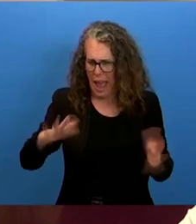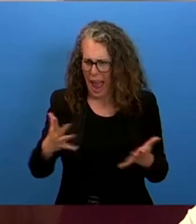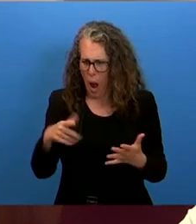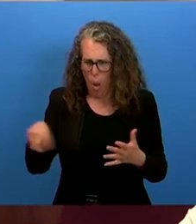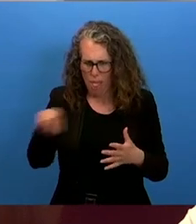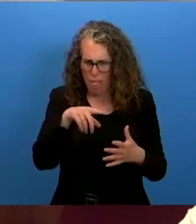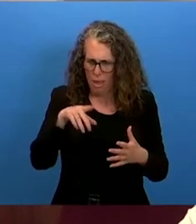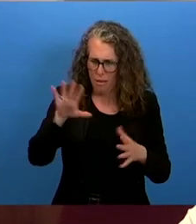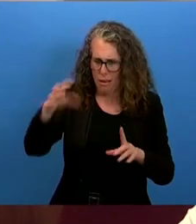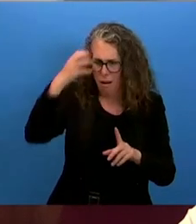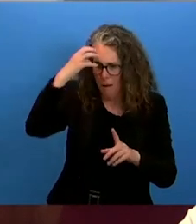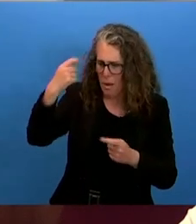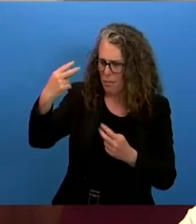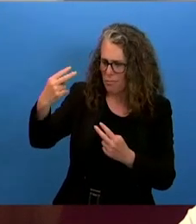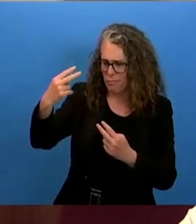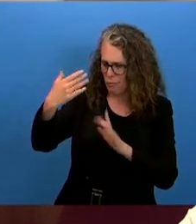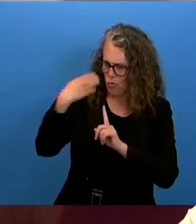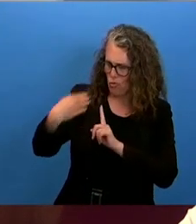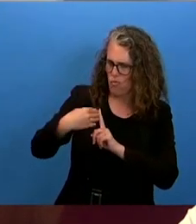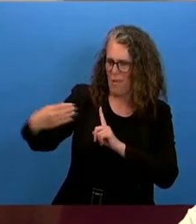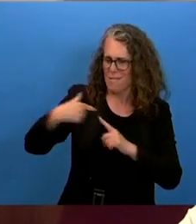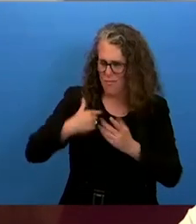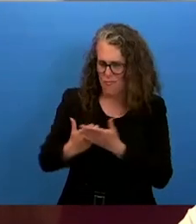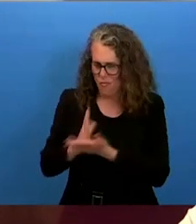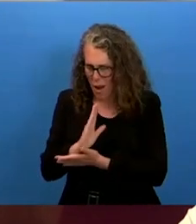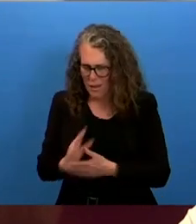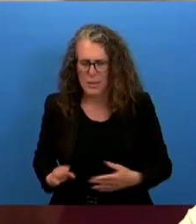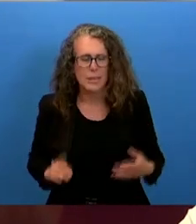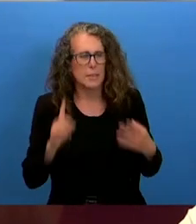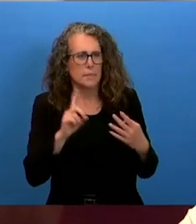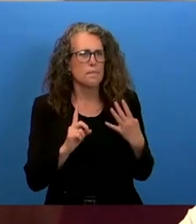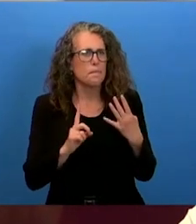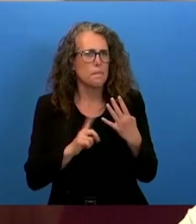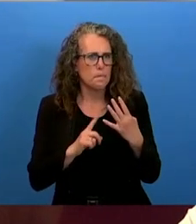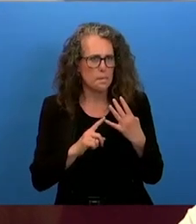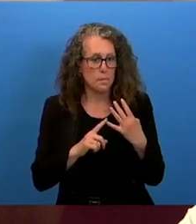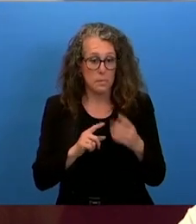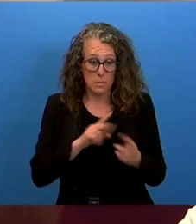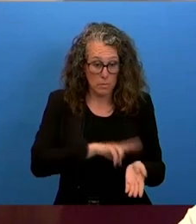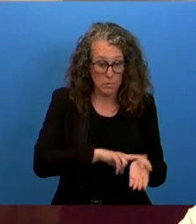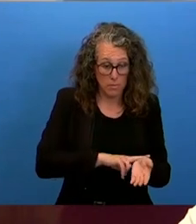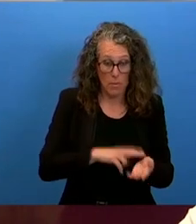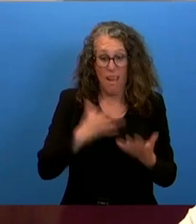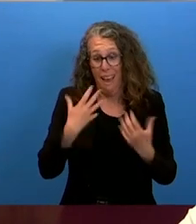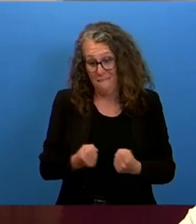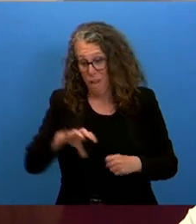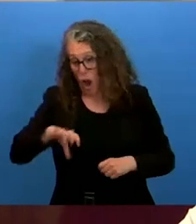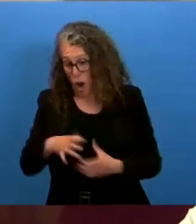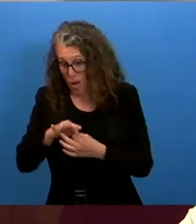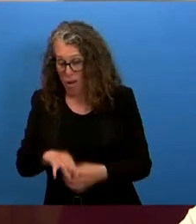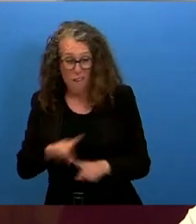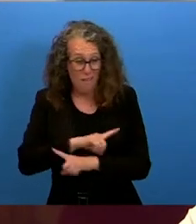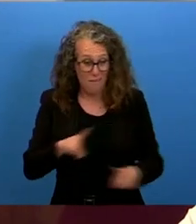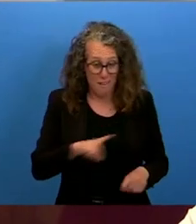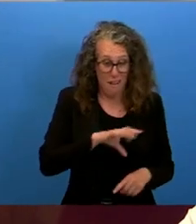recognized by the u.n and other jurisdictions fourth indigenous peoples with a state or not are systematically brought to their knees